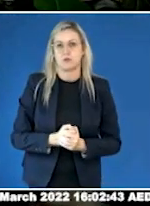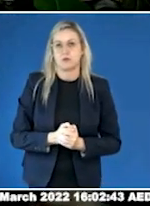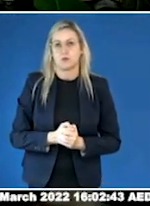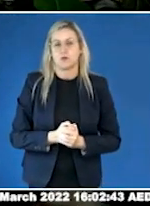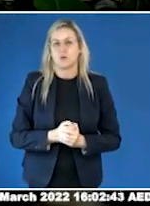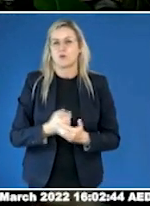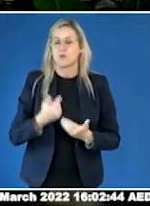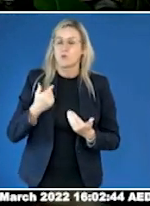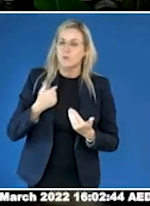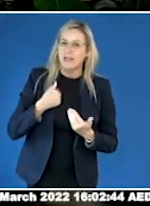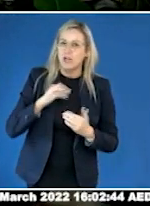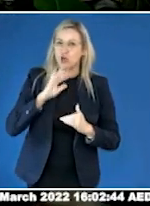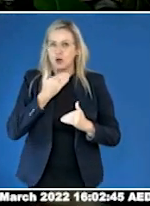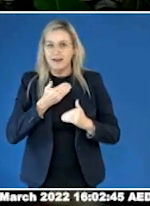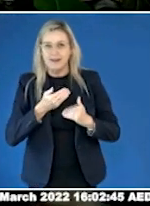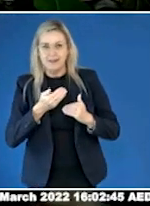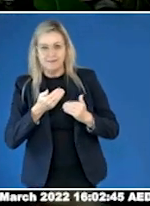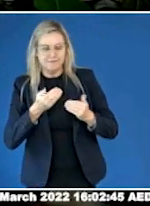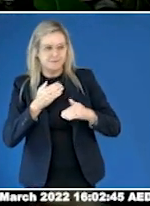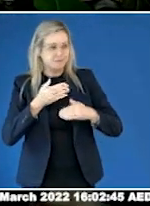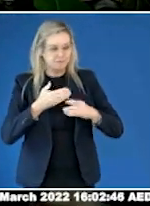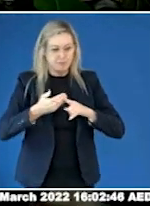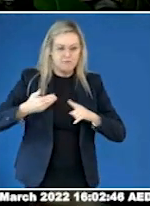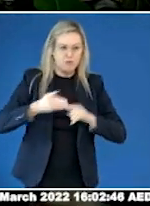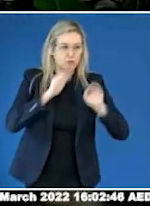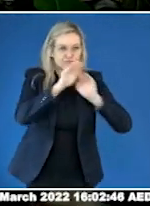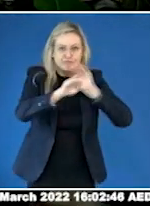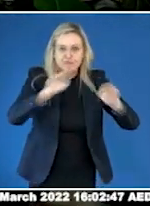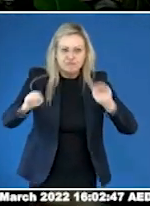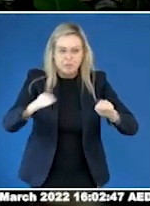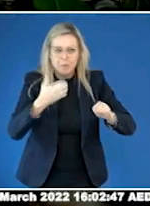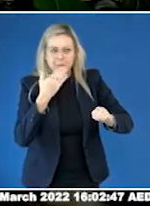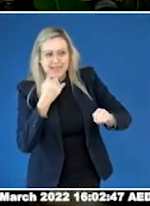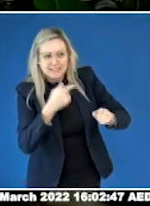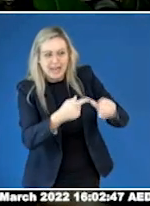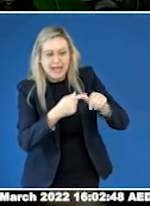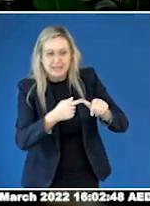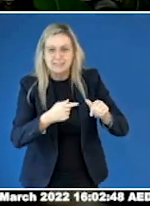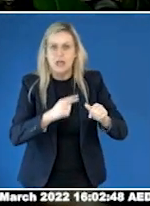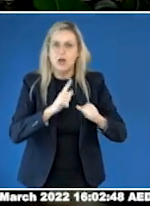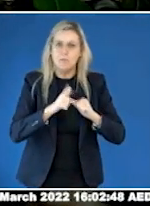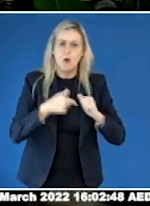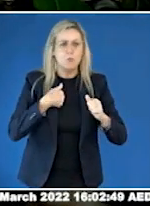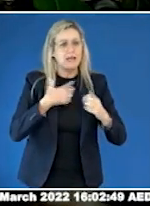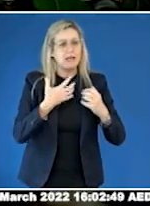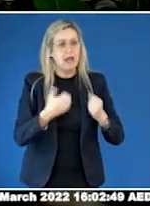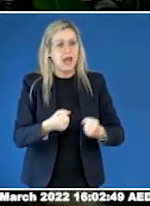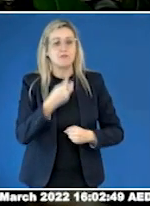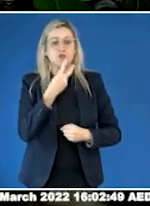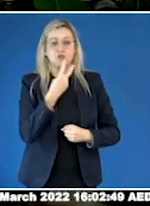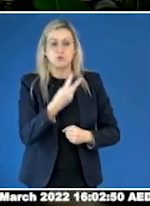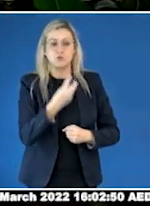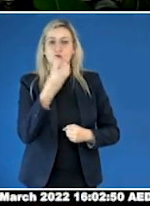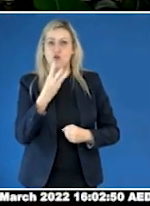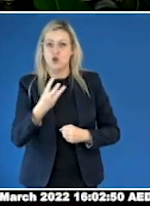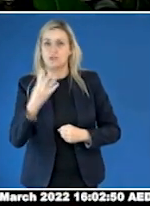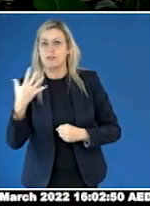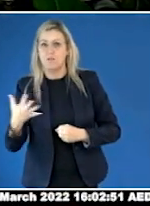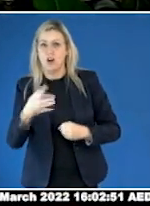it, but we did get 235 responses, which I think shows how important this is to our community.